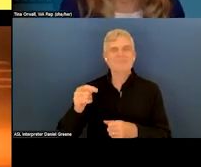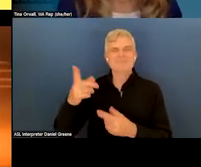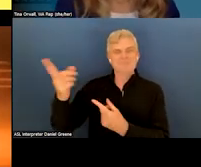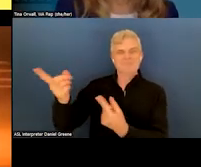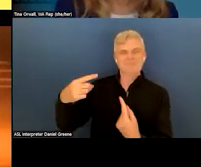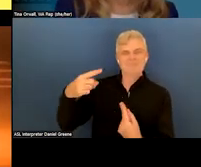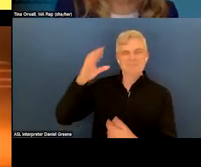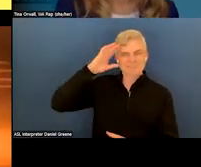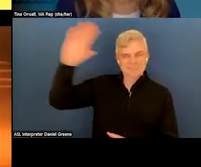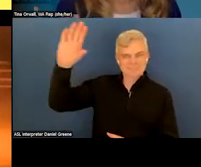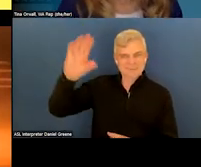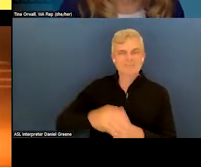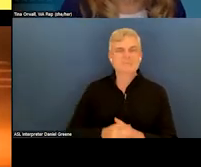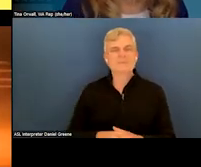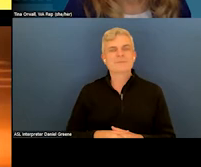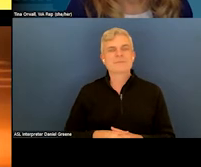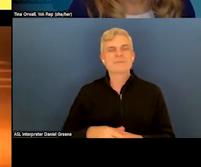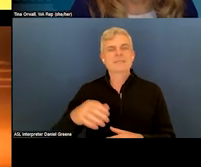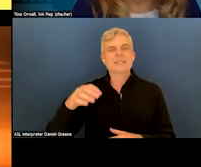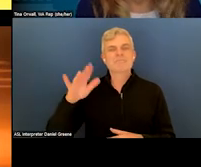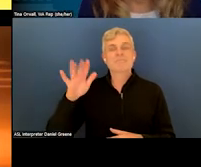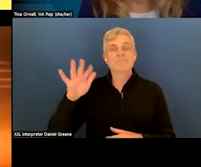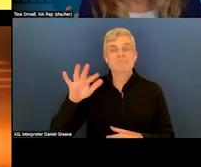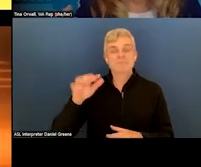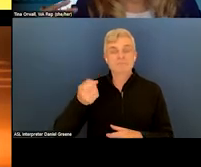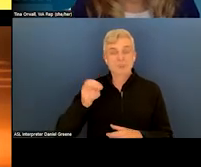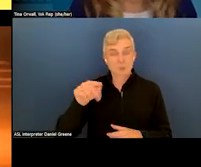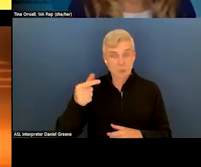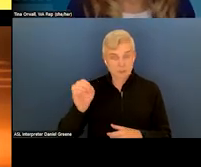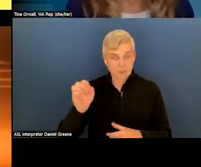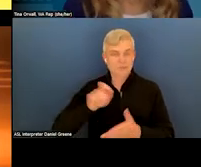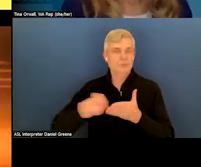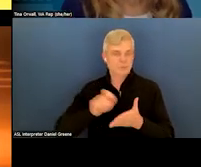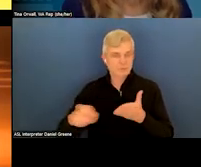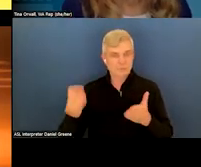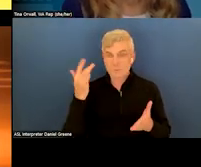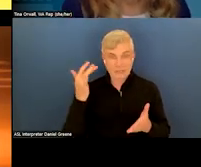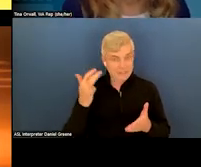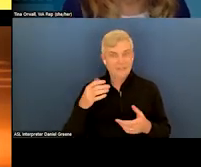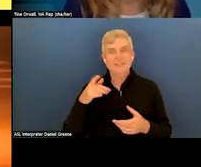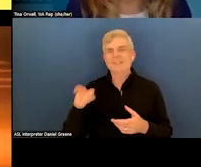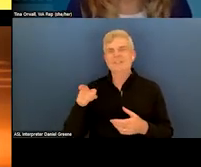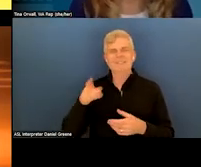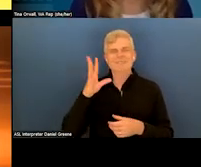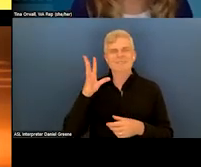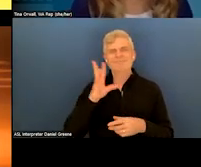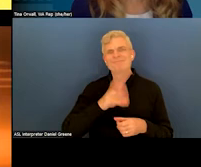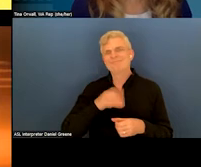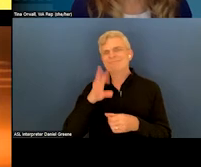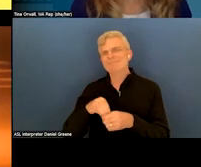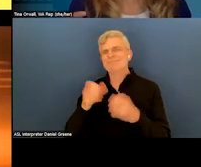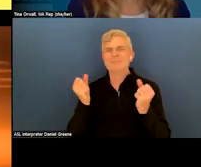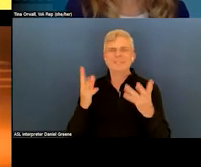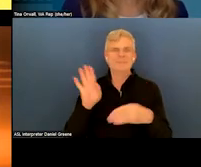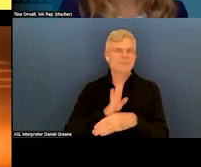And it was written by George, and originally he said that he wrote it because he was in too many business meetings. And then later he said